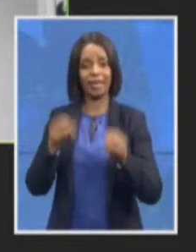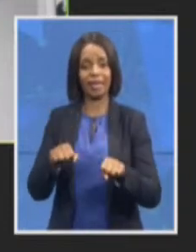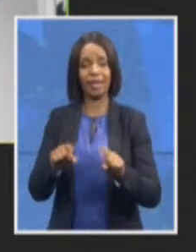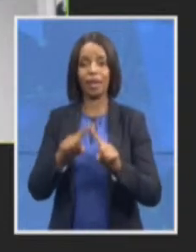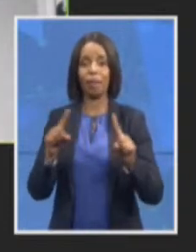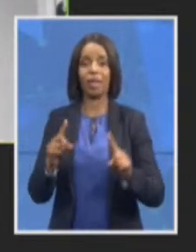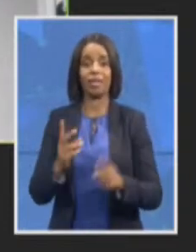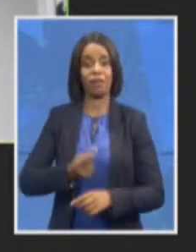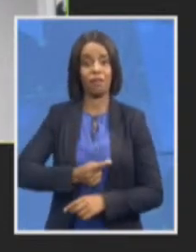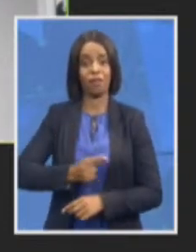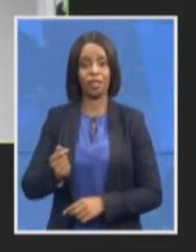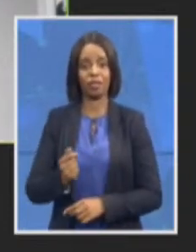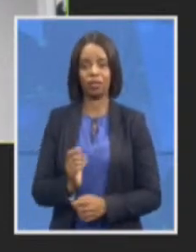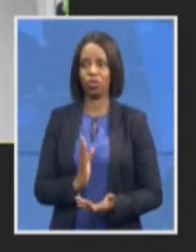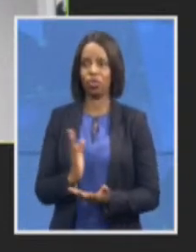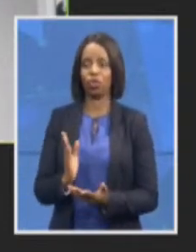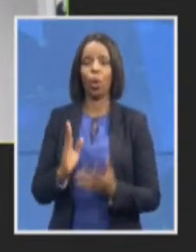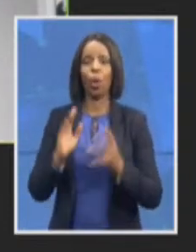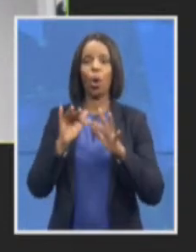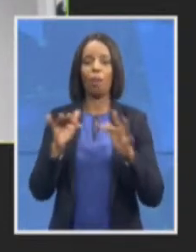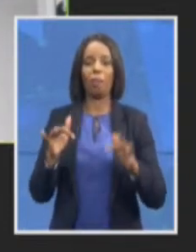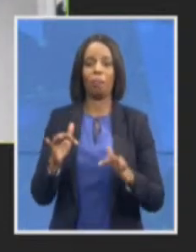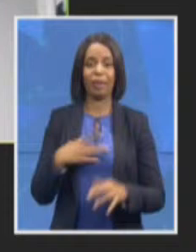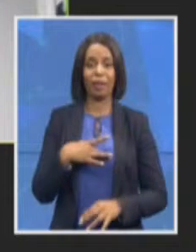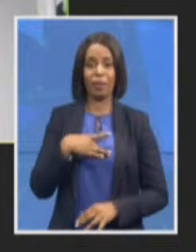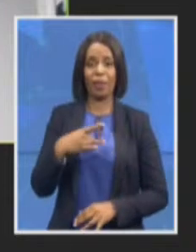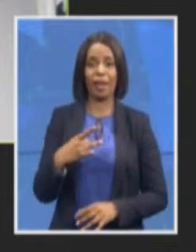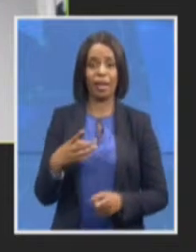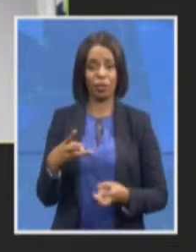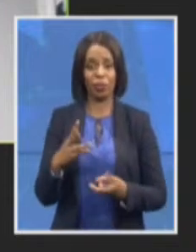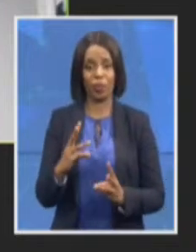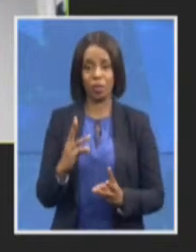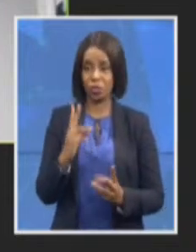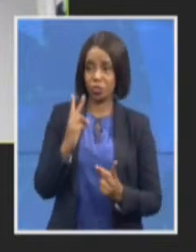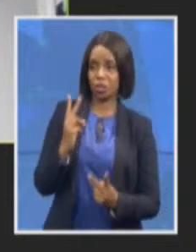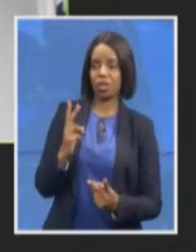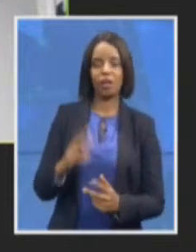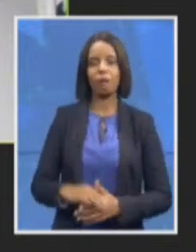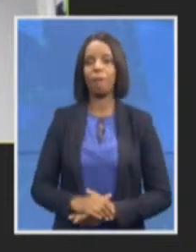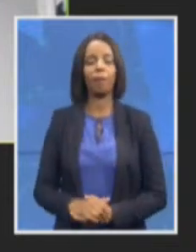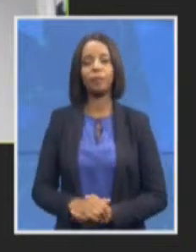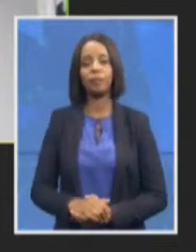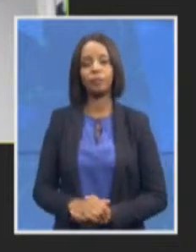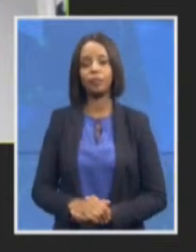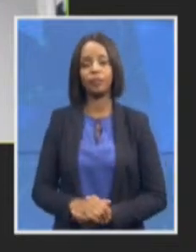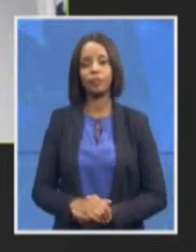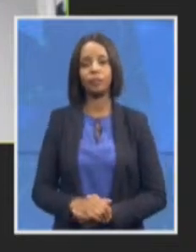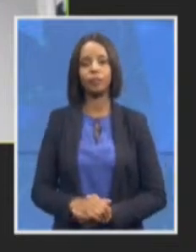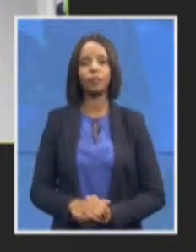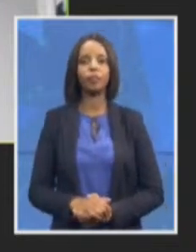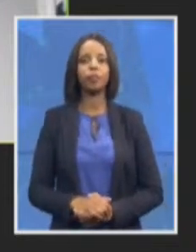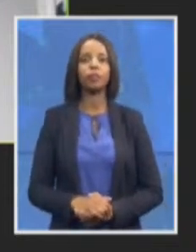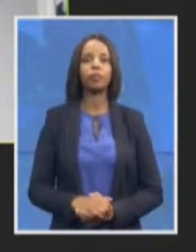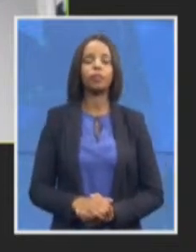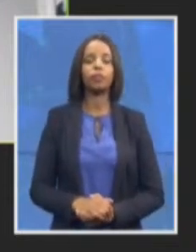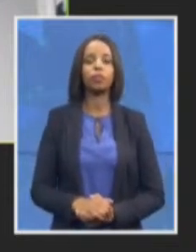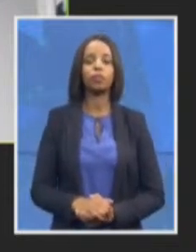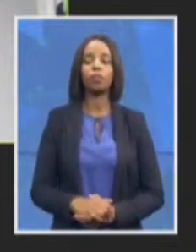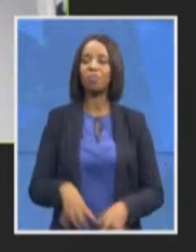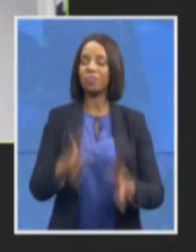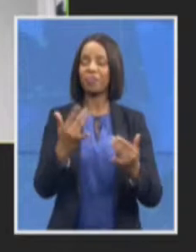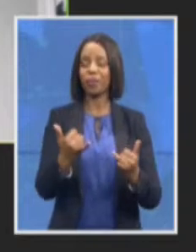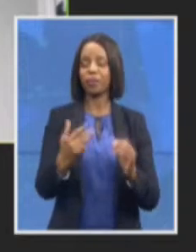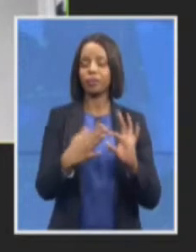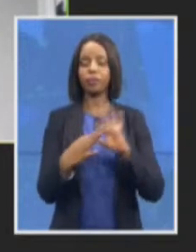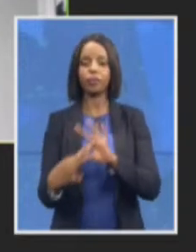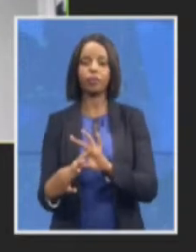actually see cases moving to court with regard to the issue